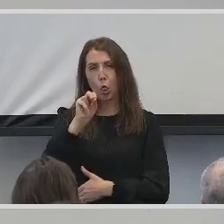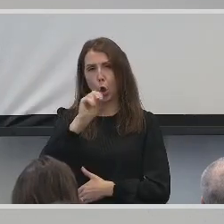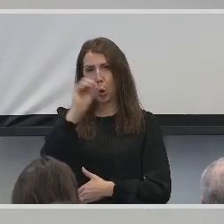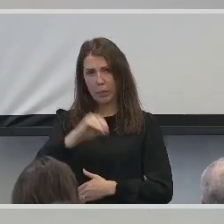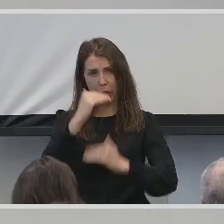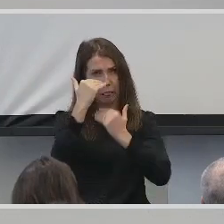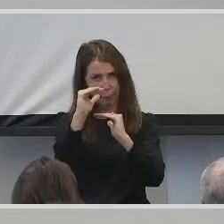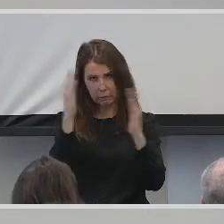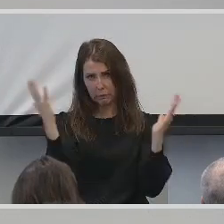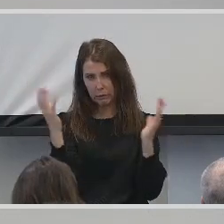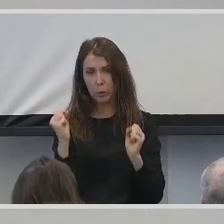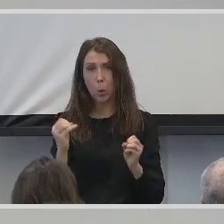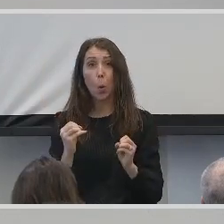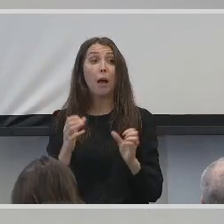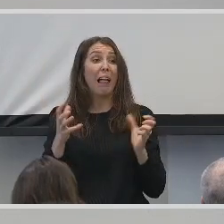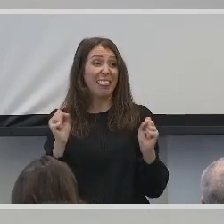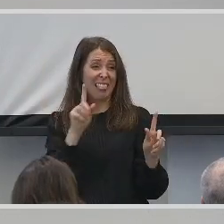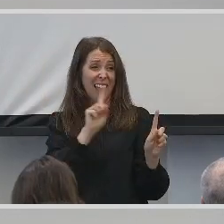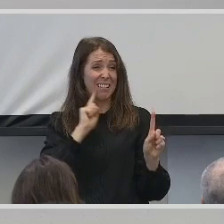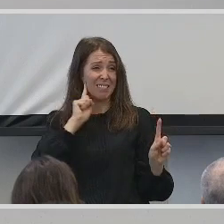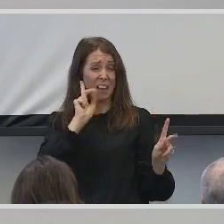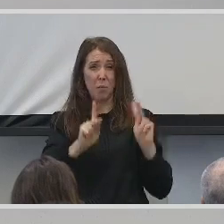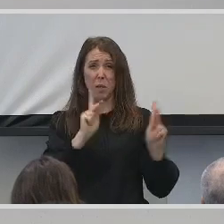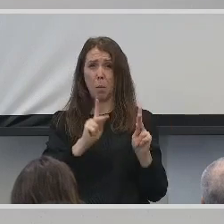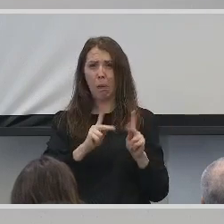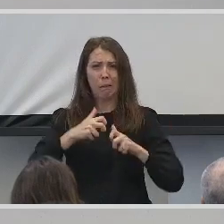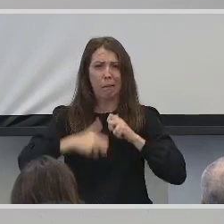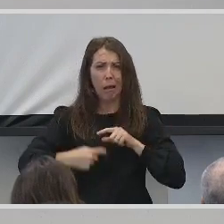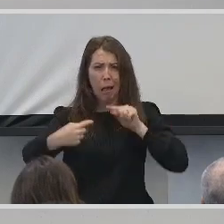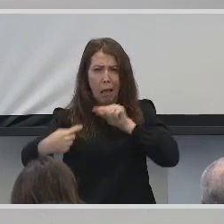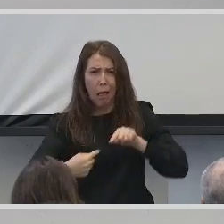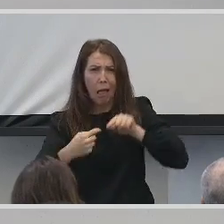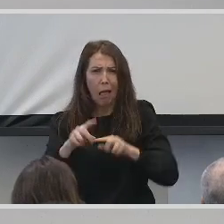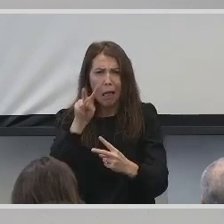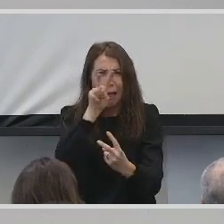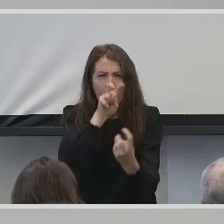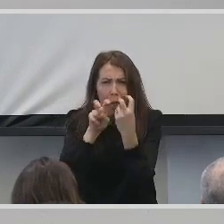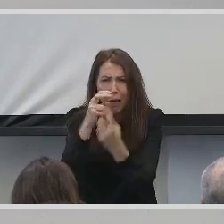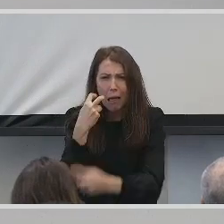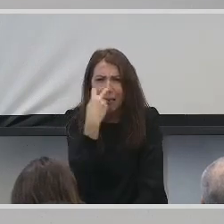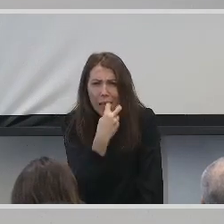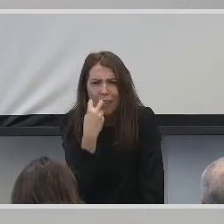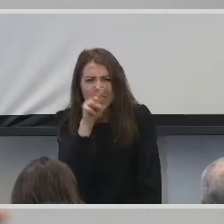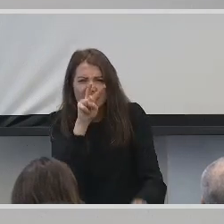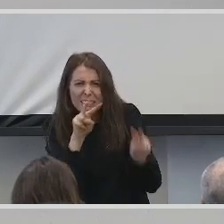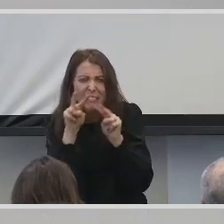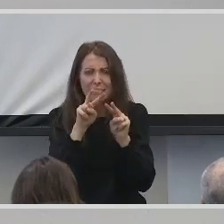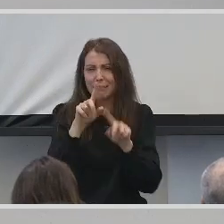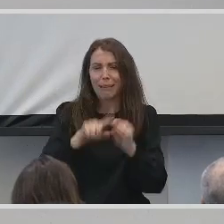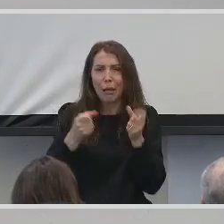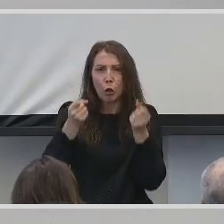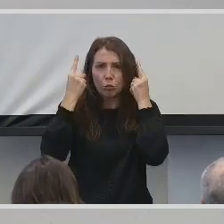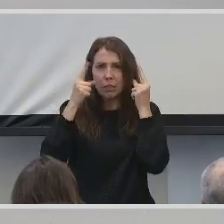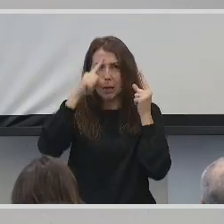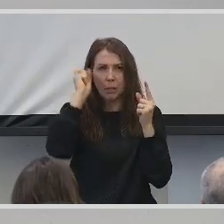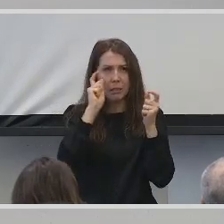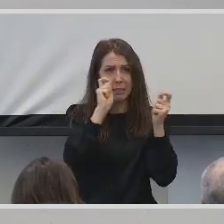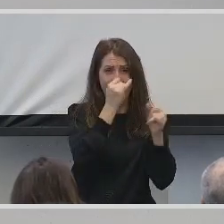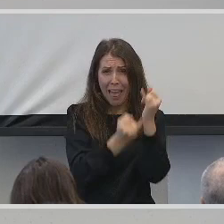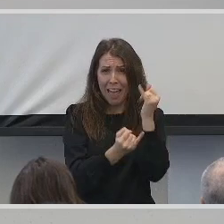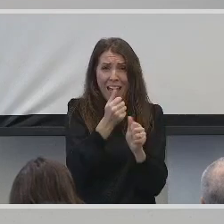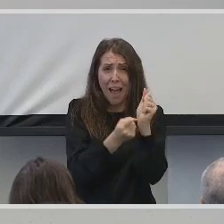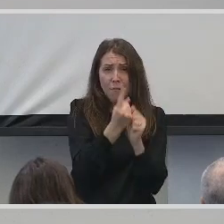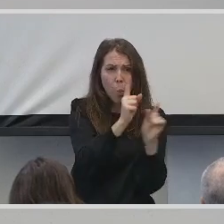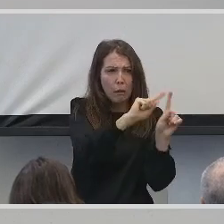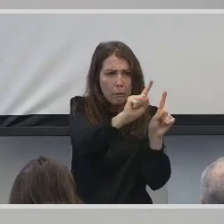individuals express difficulty in reading lips as it takes time to adapt to each new person's unique way of speaking. Therefore,